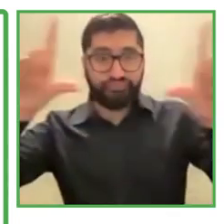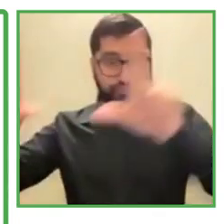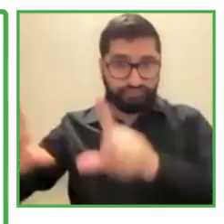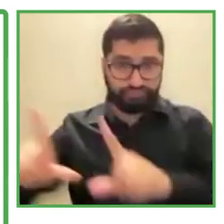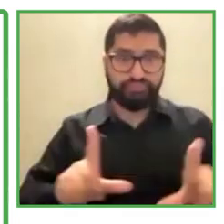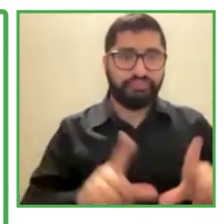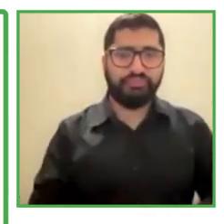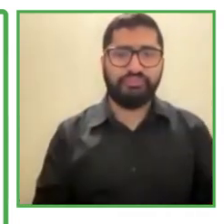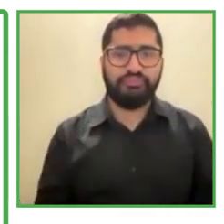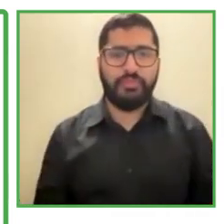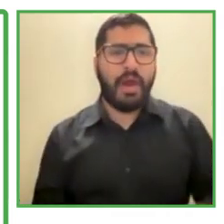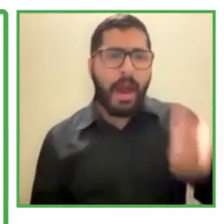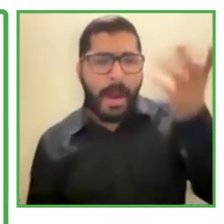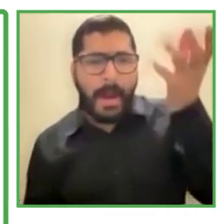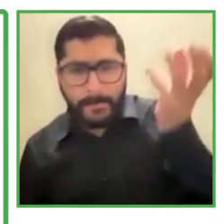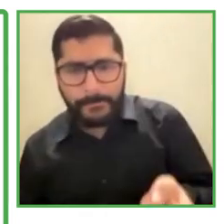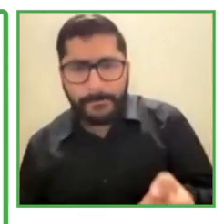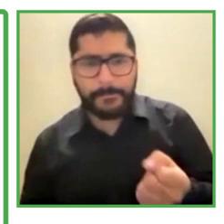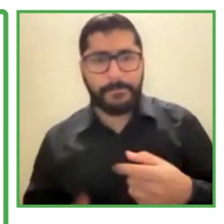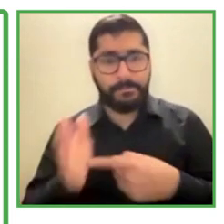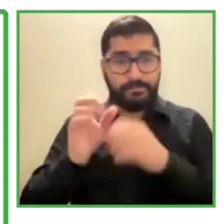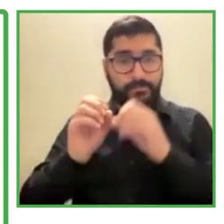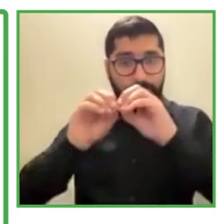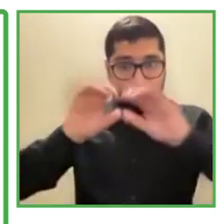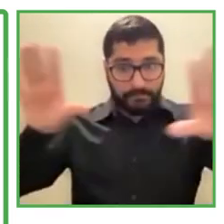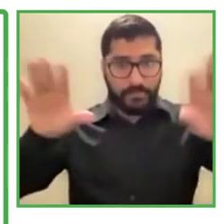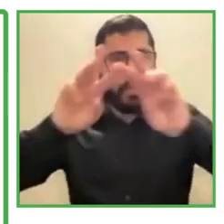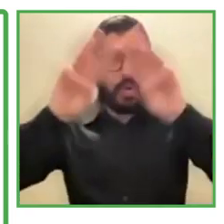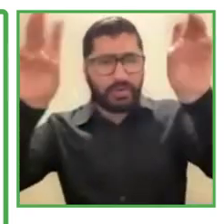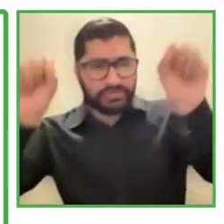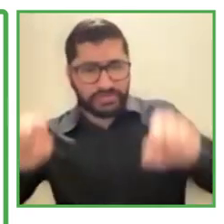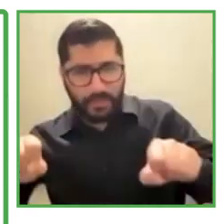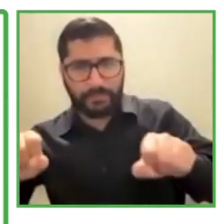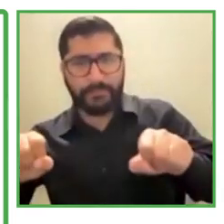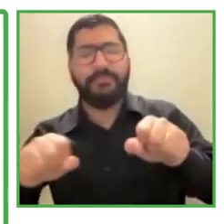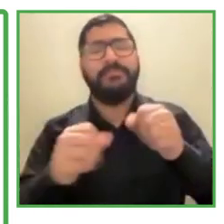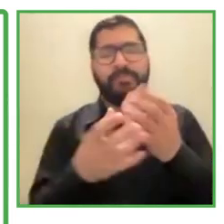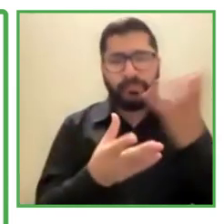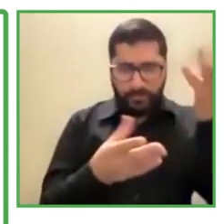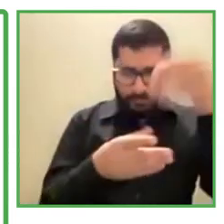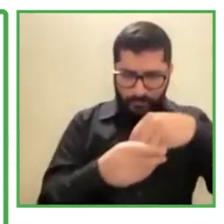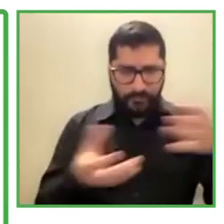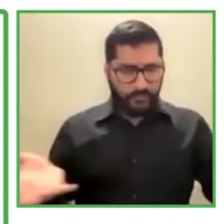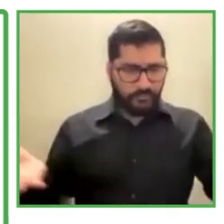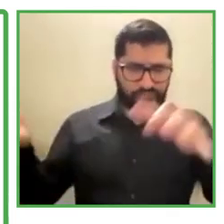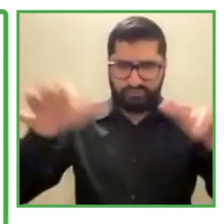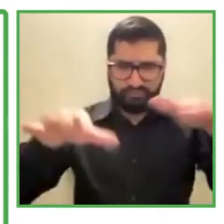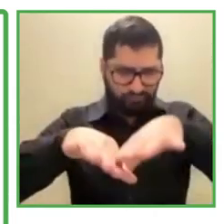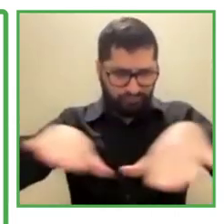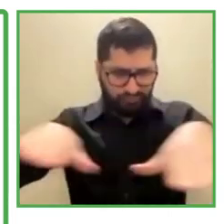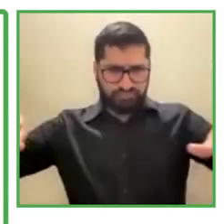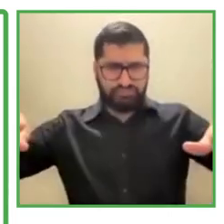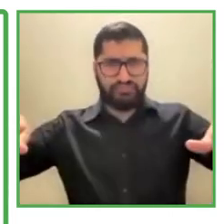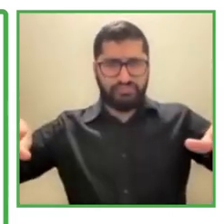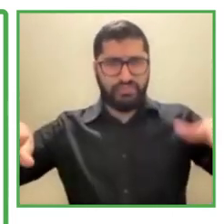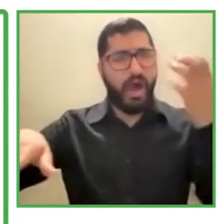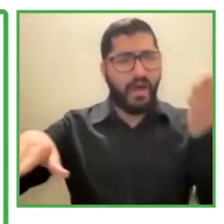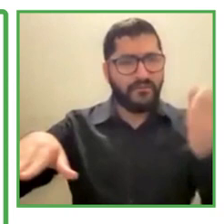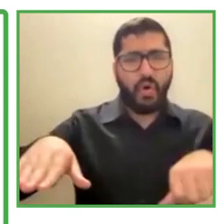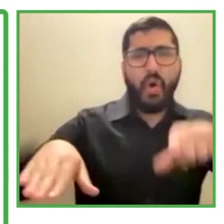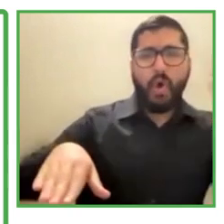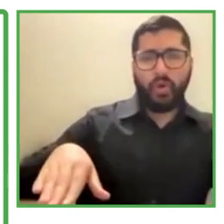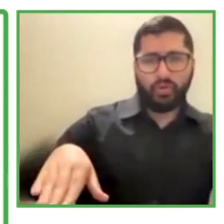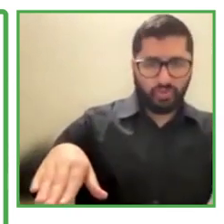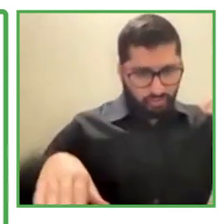installed. There is another picture that has stairs, and then there is a ramp installed. The ramp installed is for businesses.